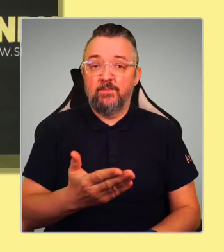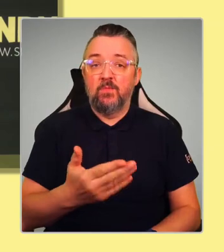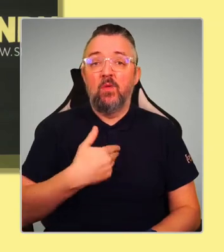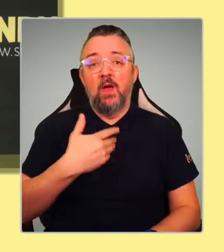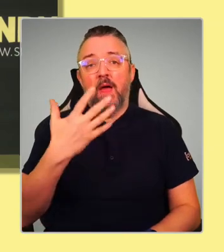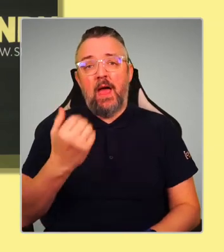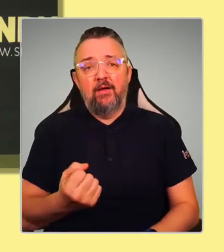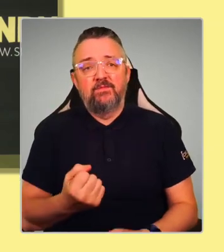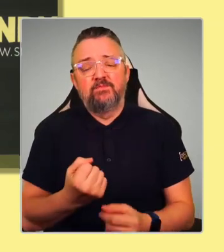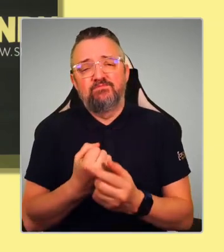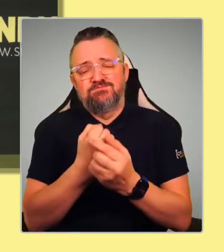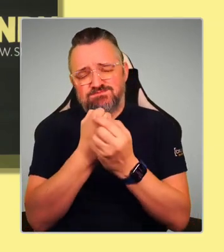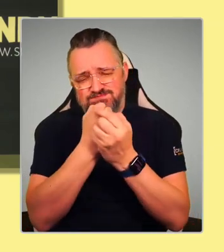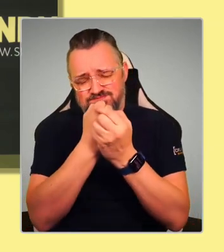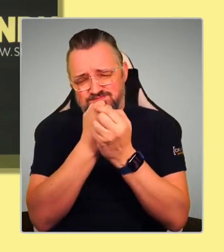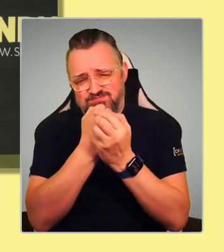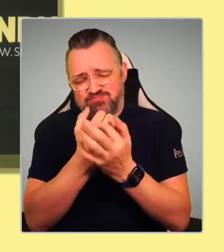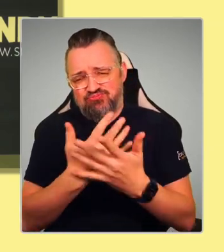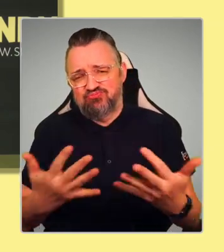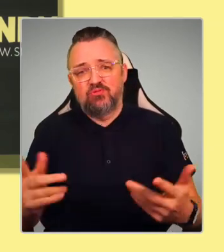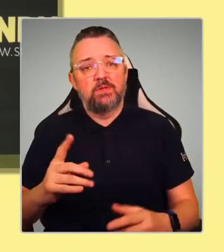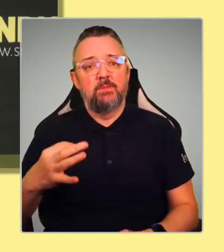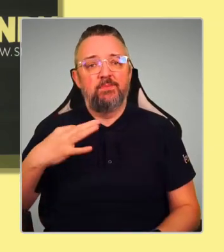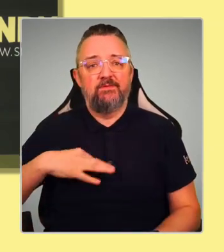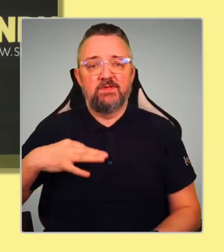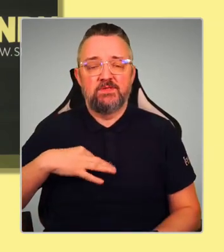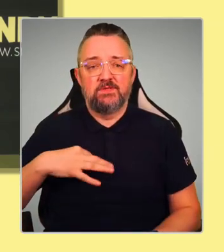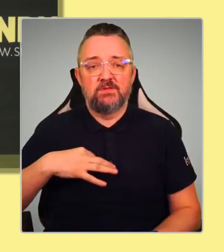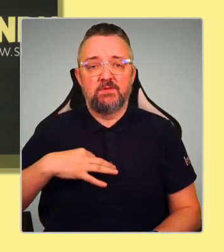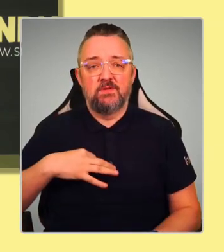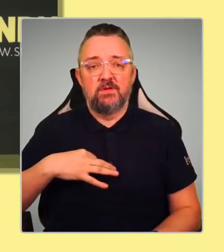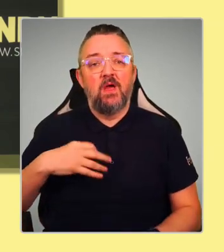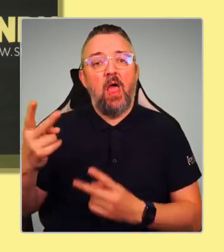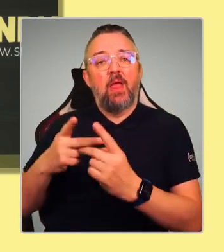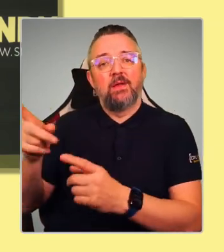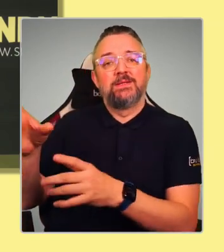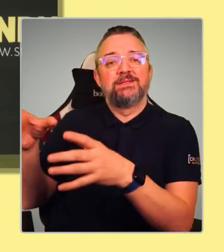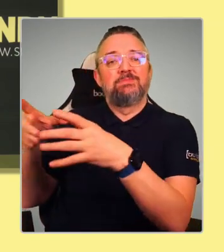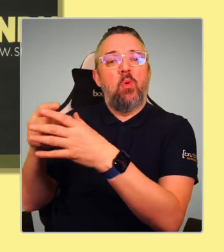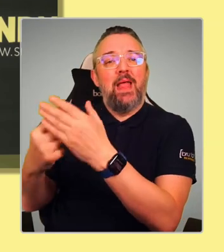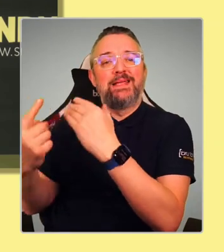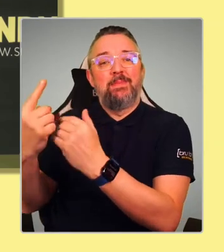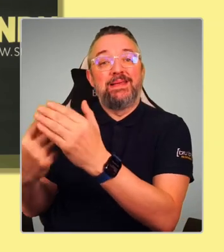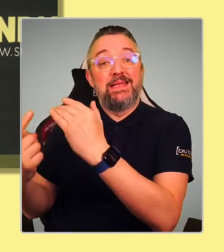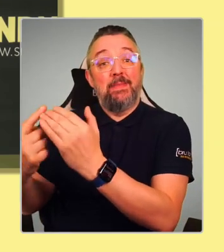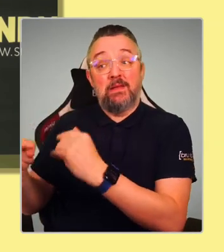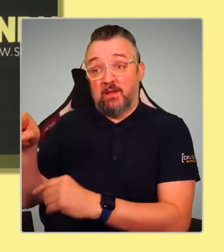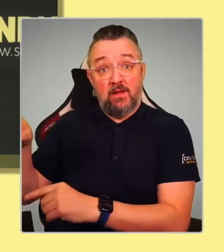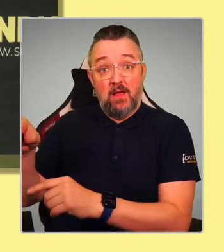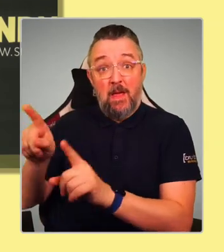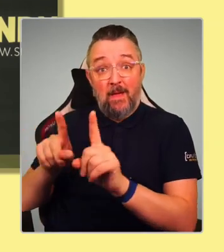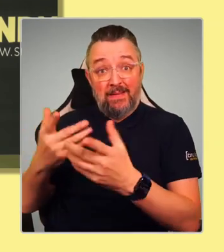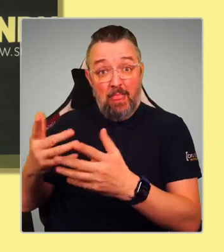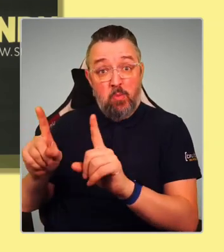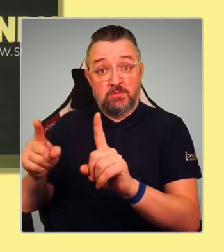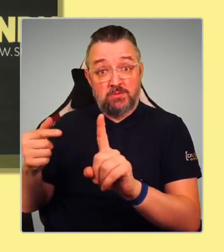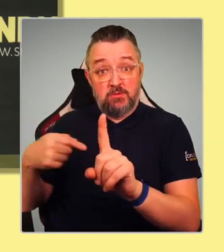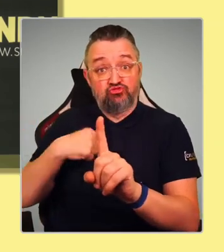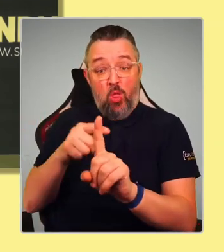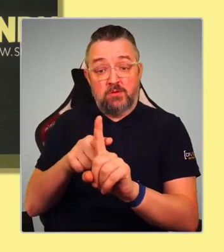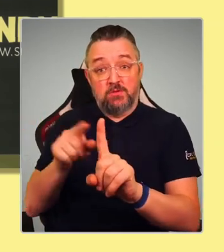inherent advantages than all the other small independent countries that are doing far better than we are right now just because they're independent.